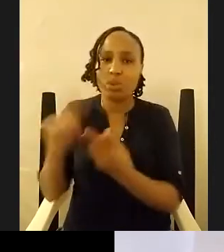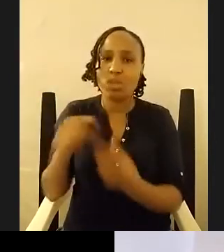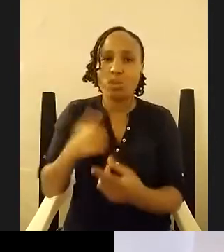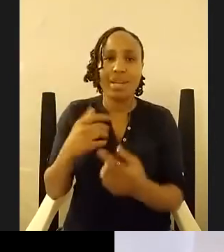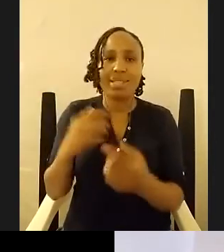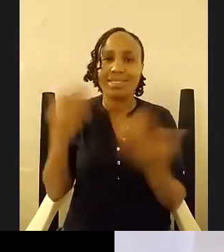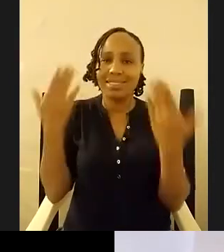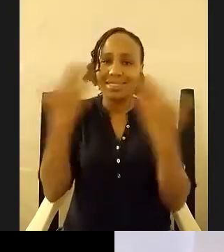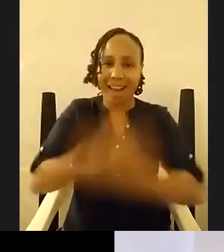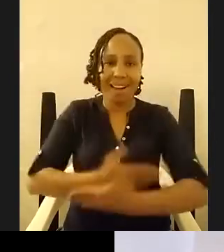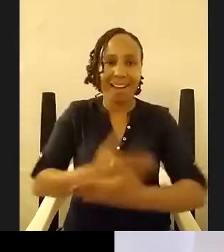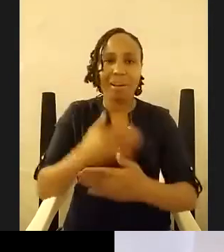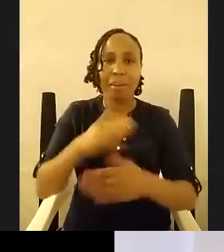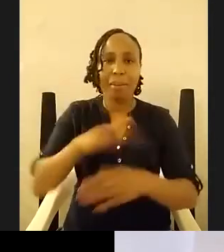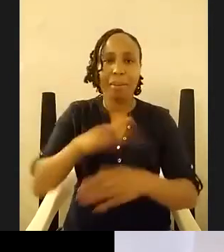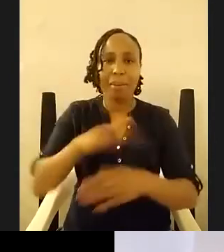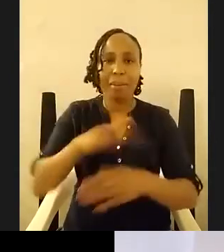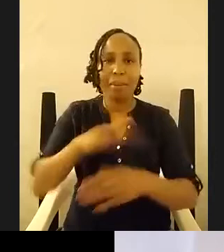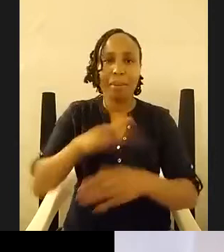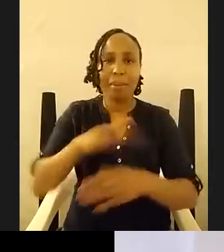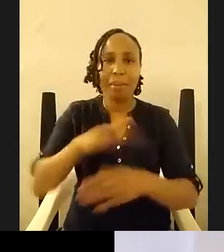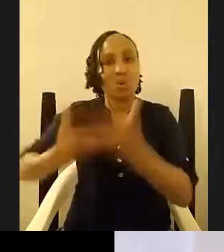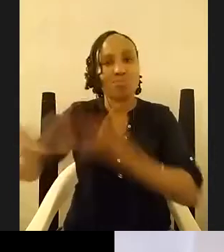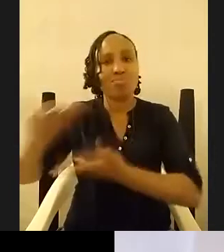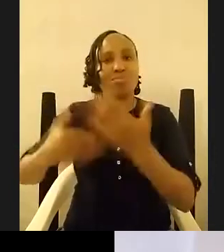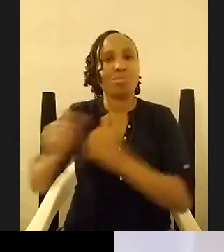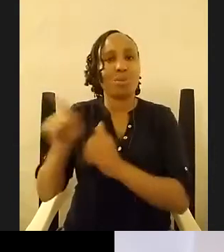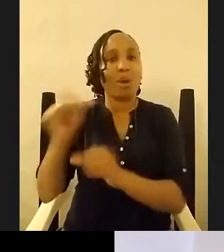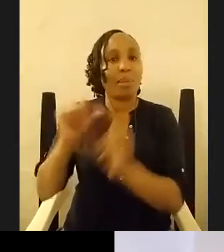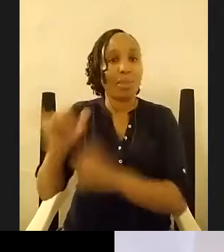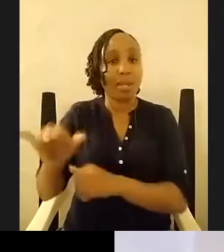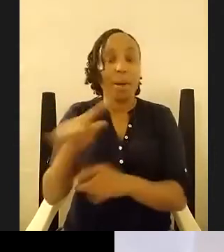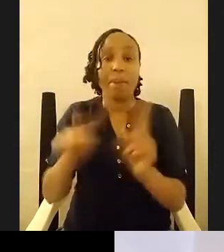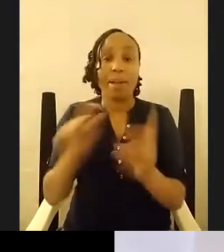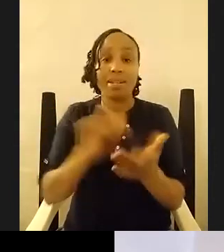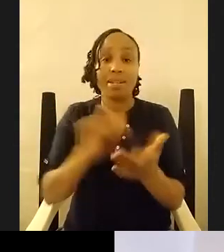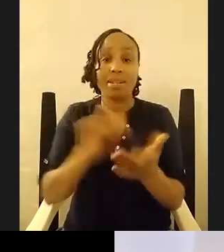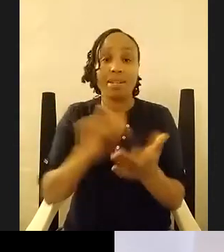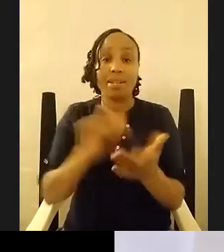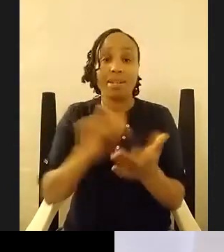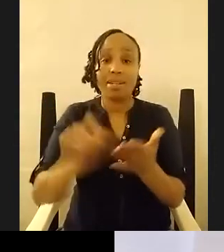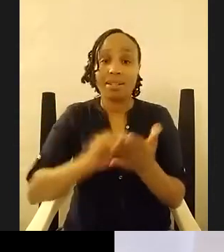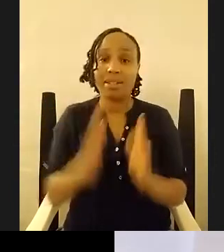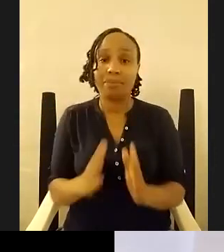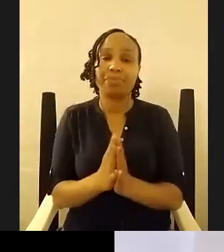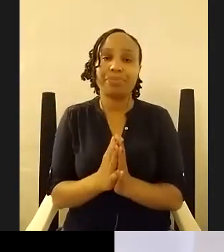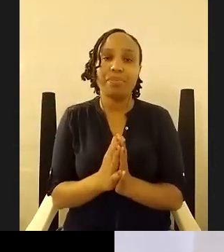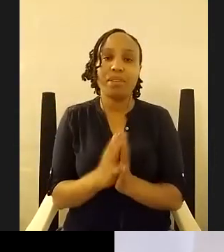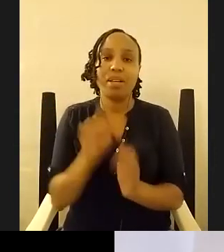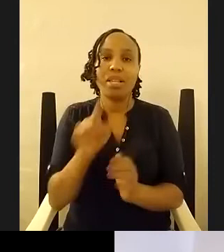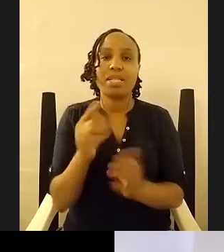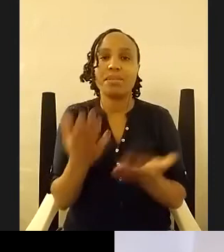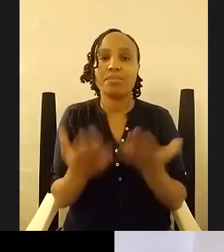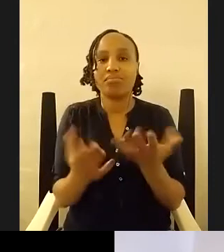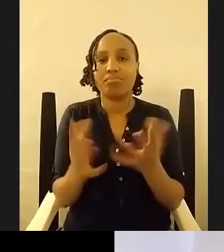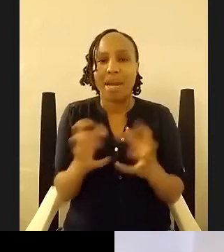it but i think for me as a writer what you call the magnetism of the writing is less maybe magnetic but more like just an intense desire